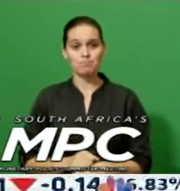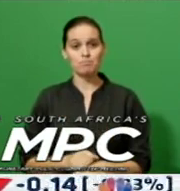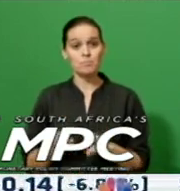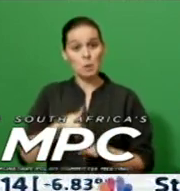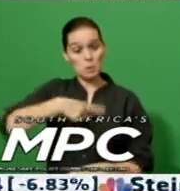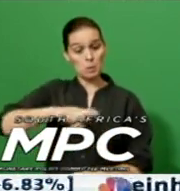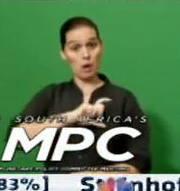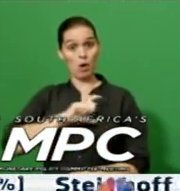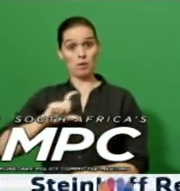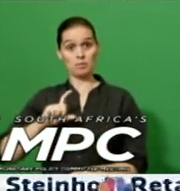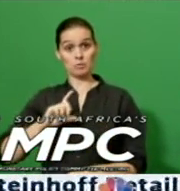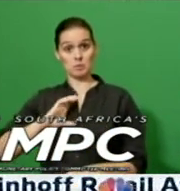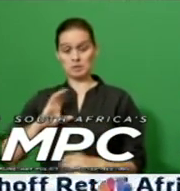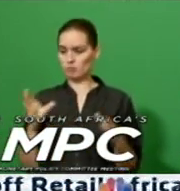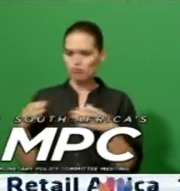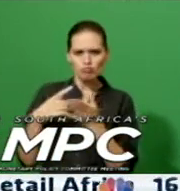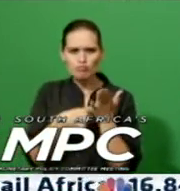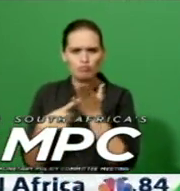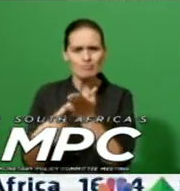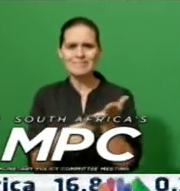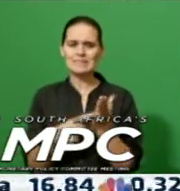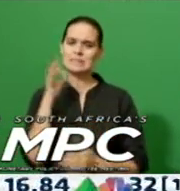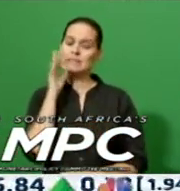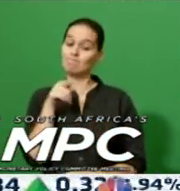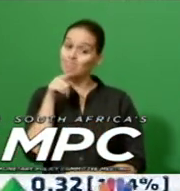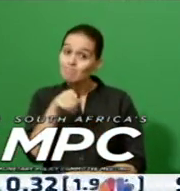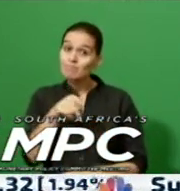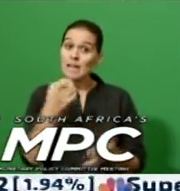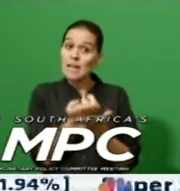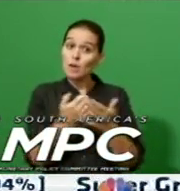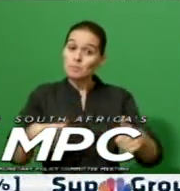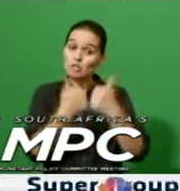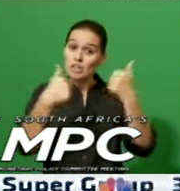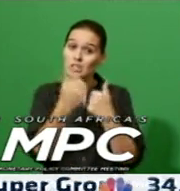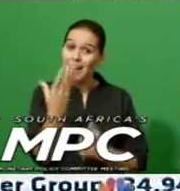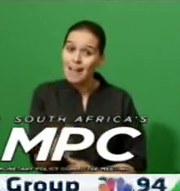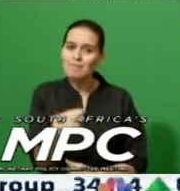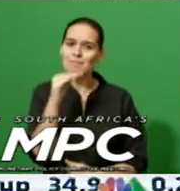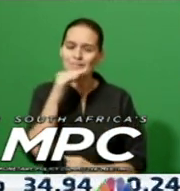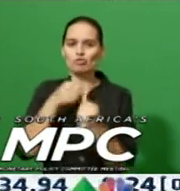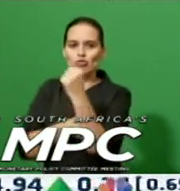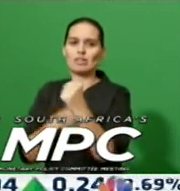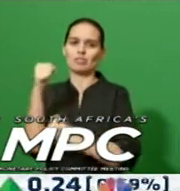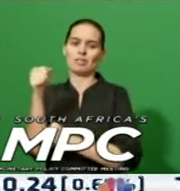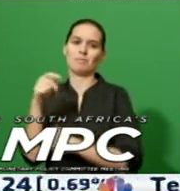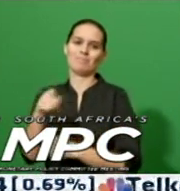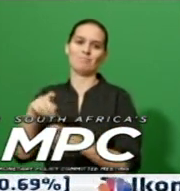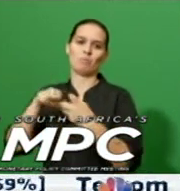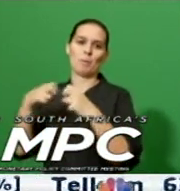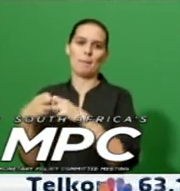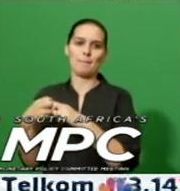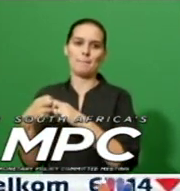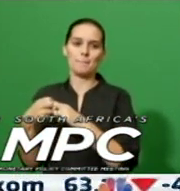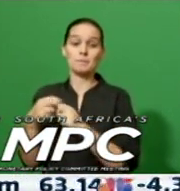that current challenges facing the economy are primarily structural in nature. The implementation of